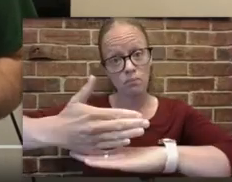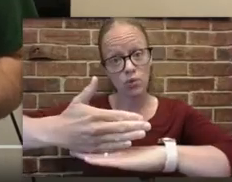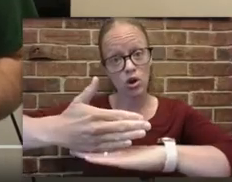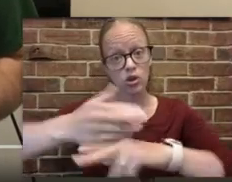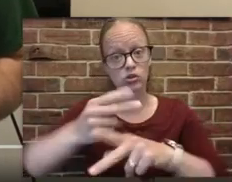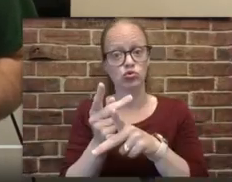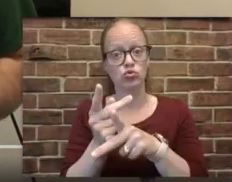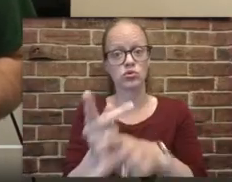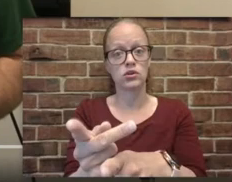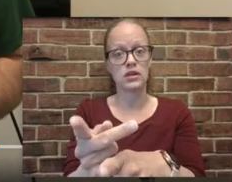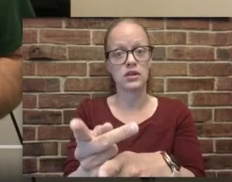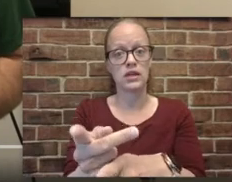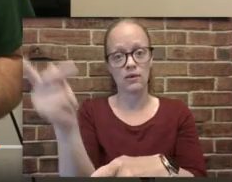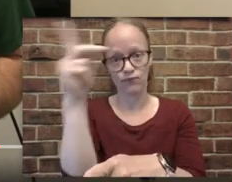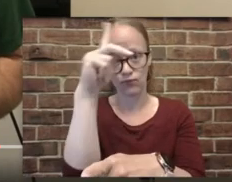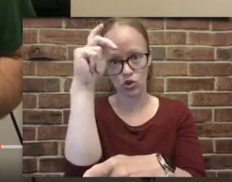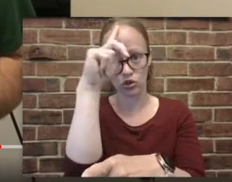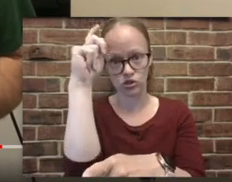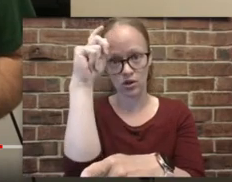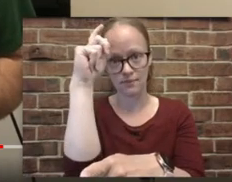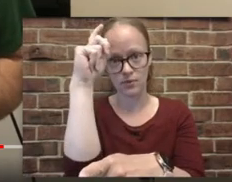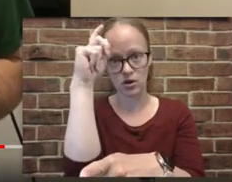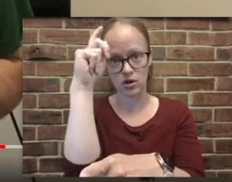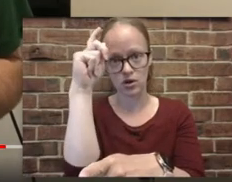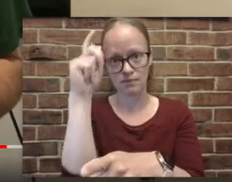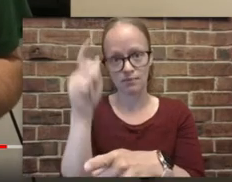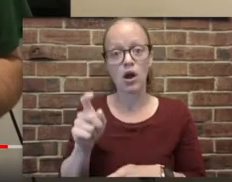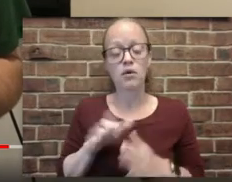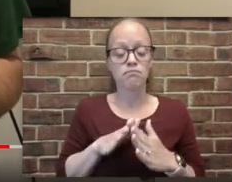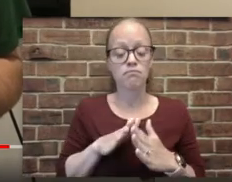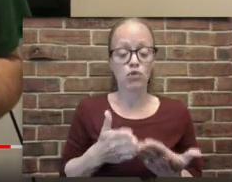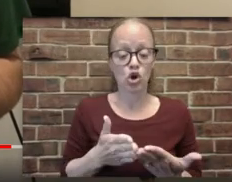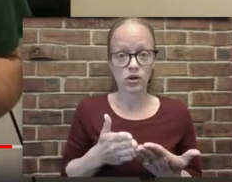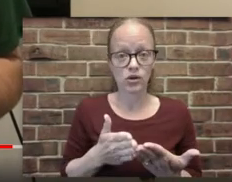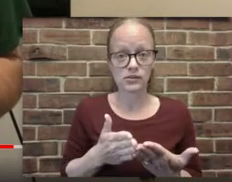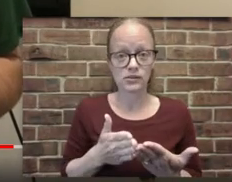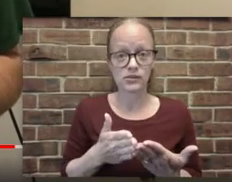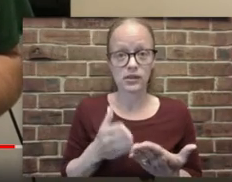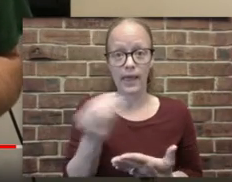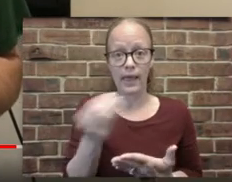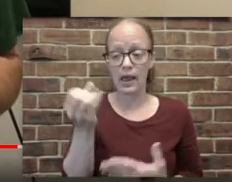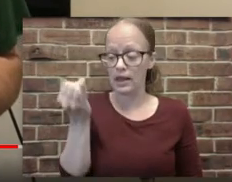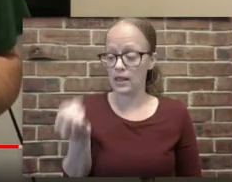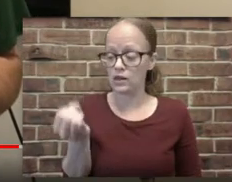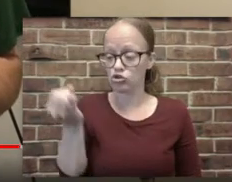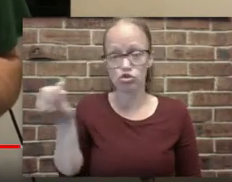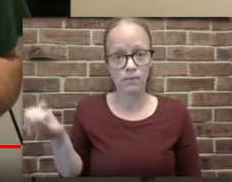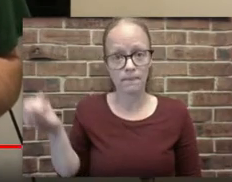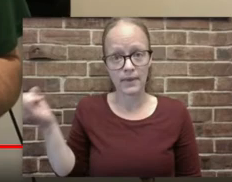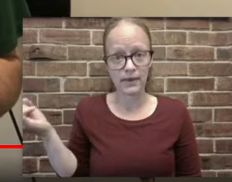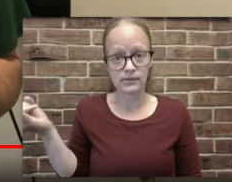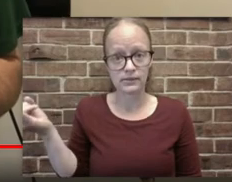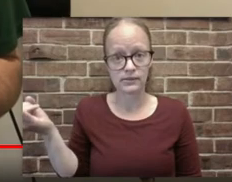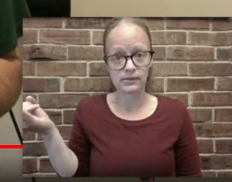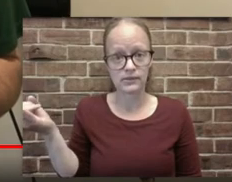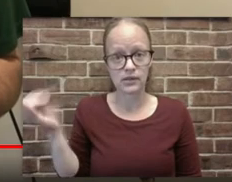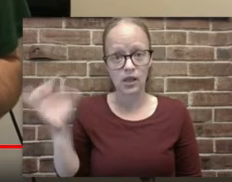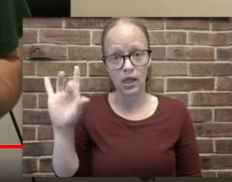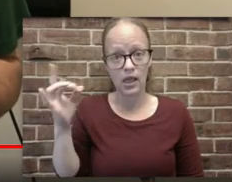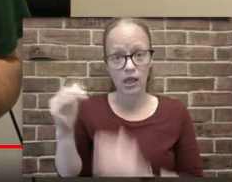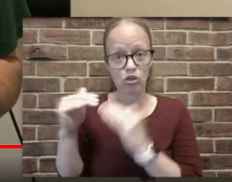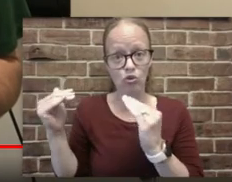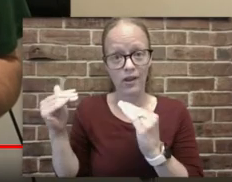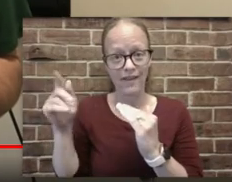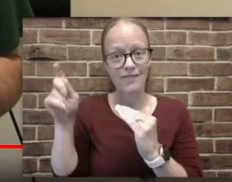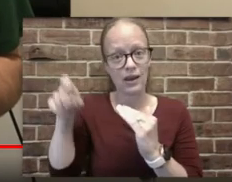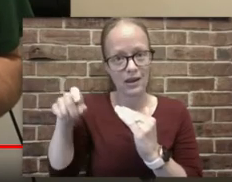the summer. But you will be needing to drop off textbooks and 8th graders will be needing to drop off instruments. So we are looking on a plan for that. It